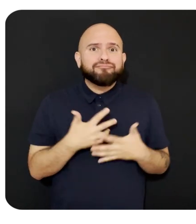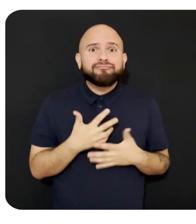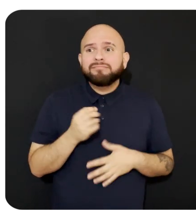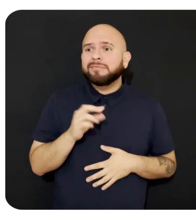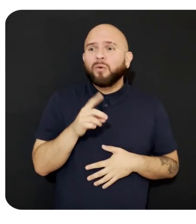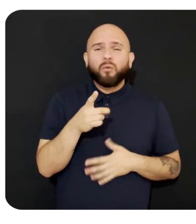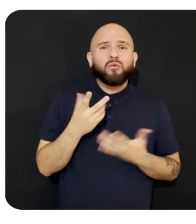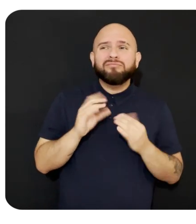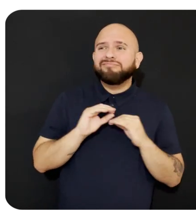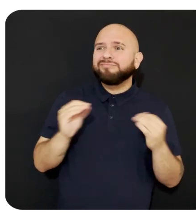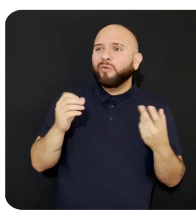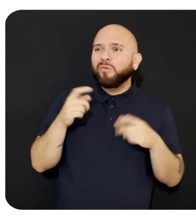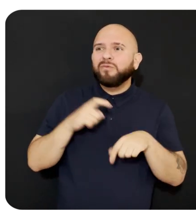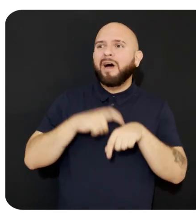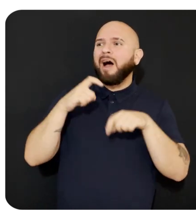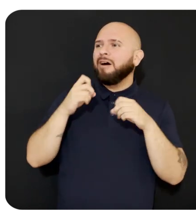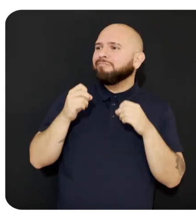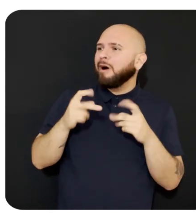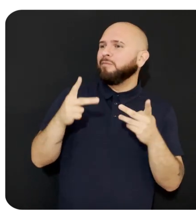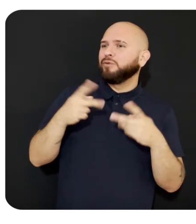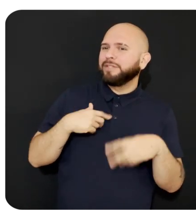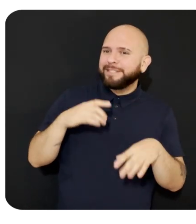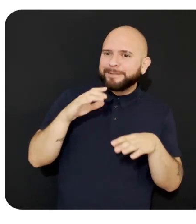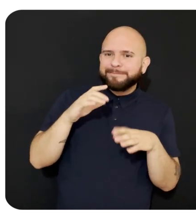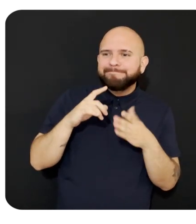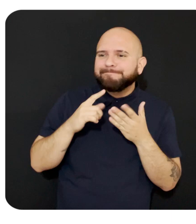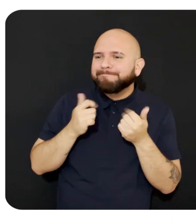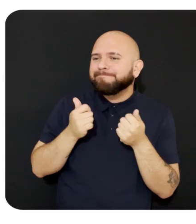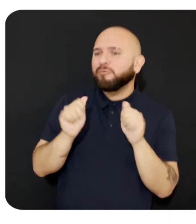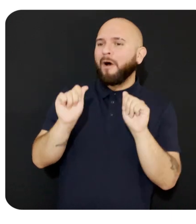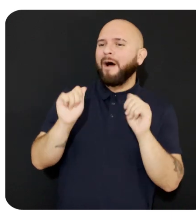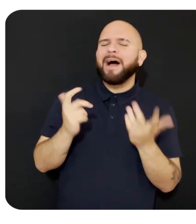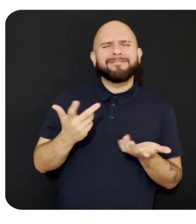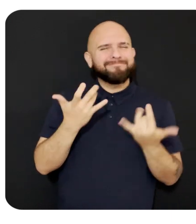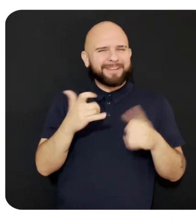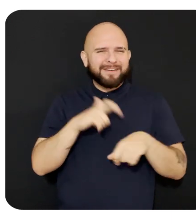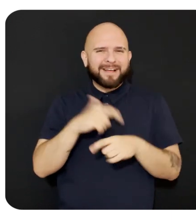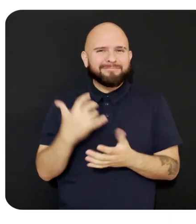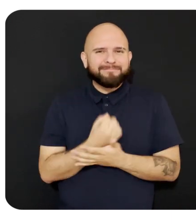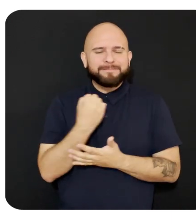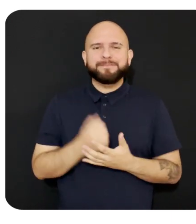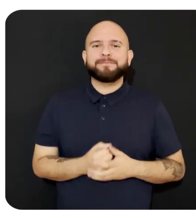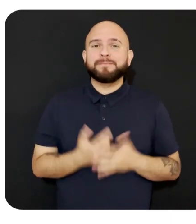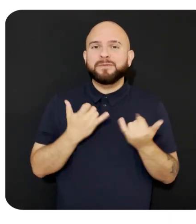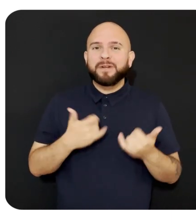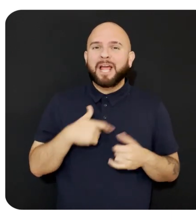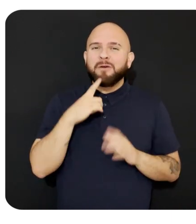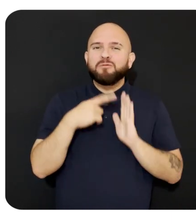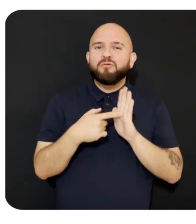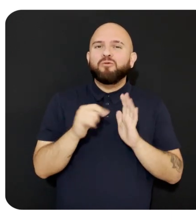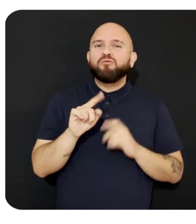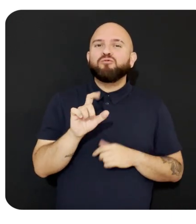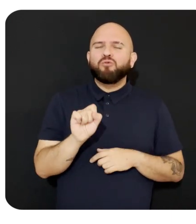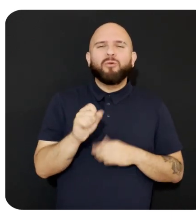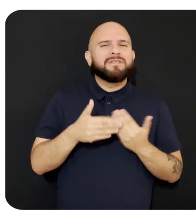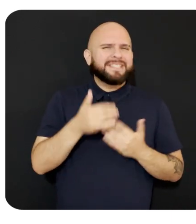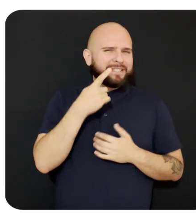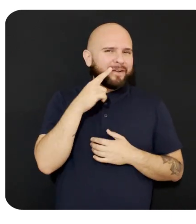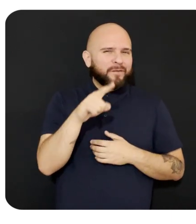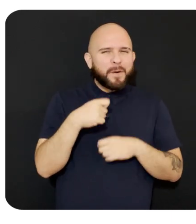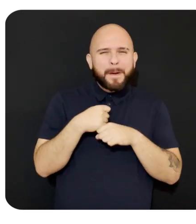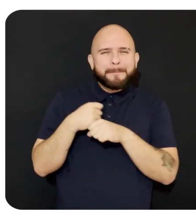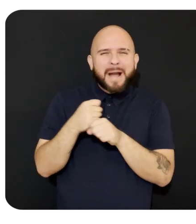to explore it, now is the time. We are going to introduce tools in this presentation that make it easy for you to get started creating